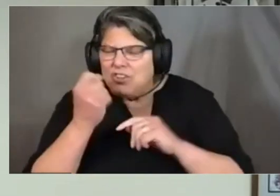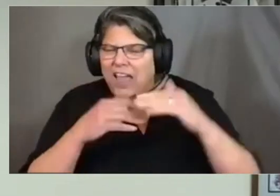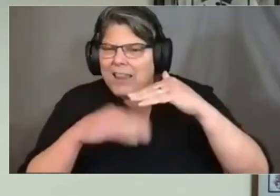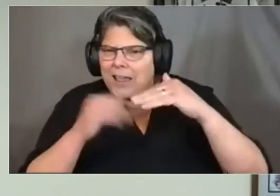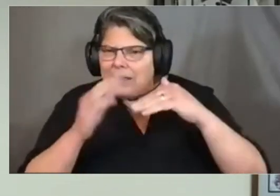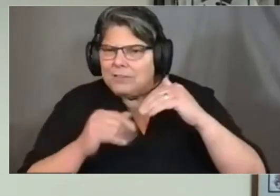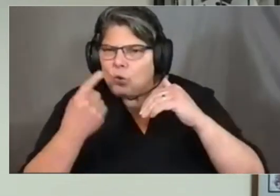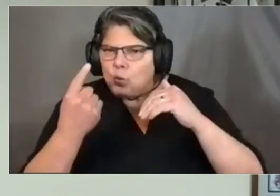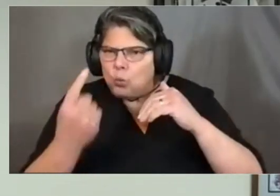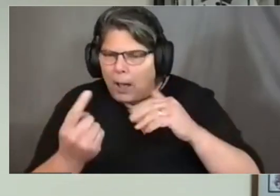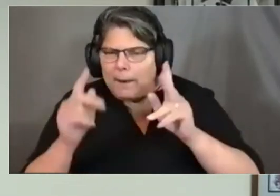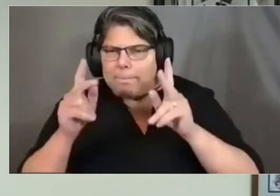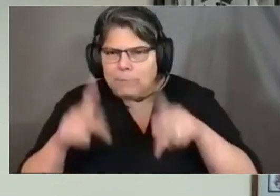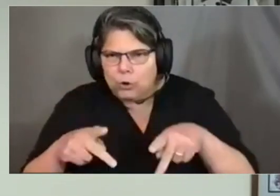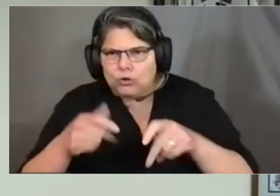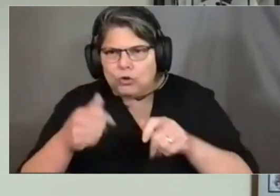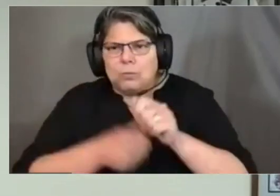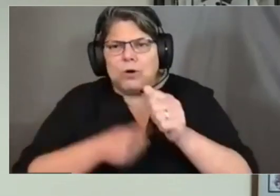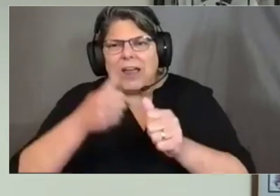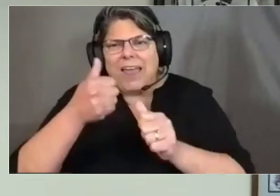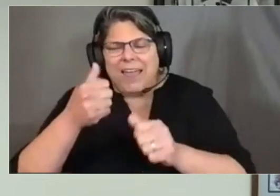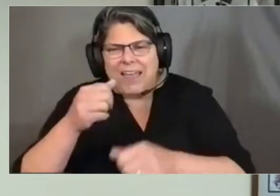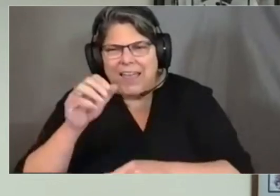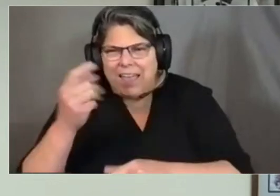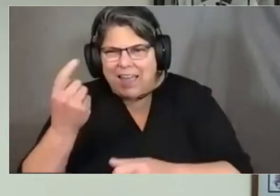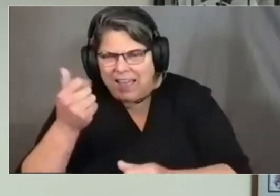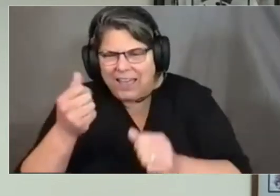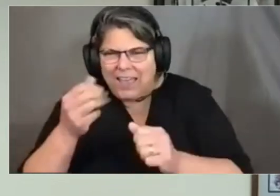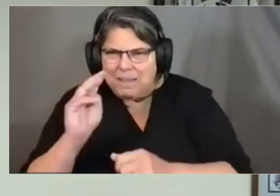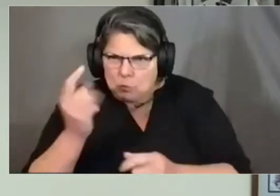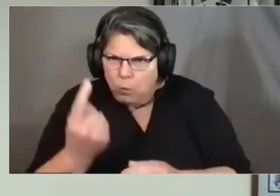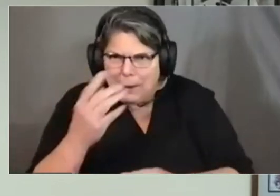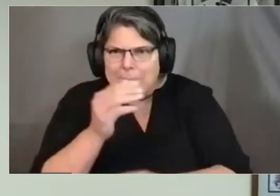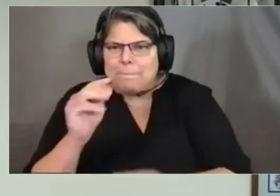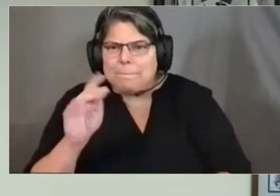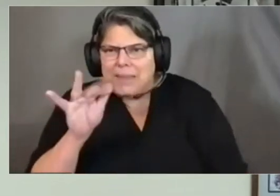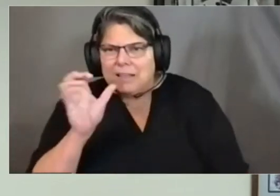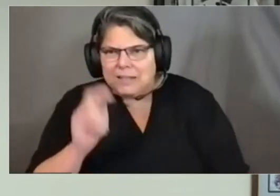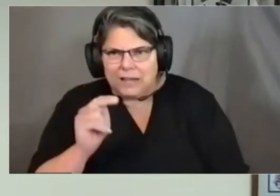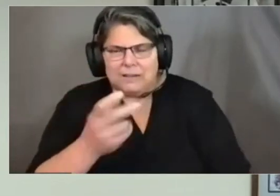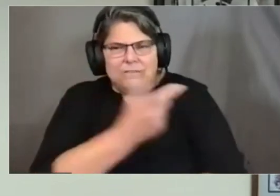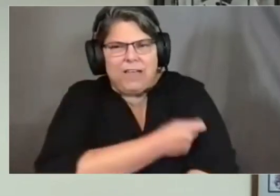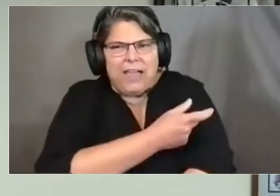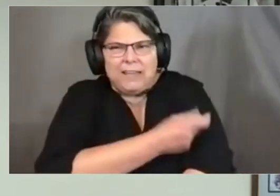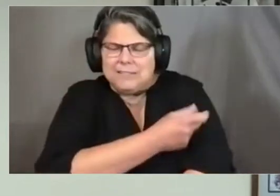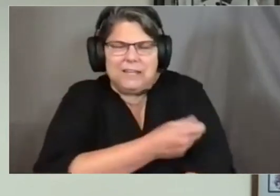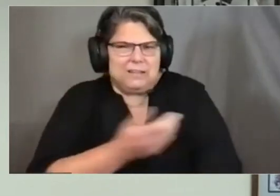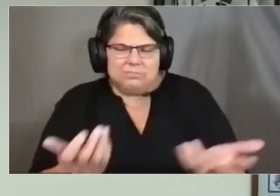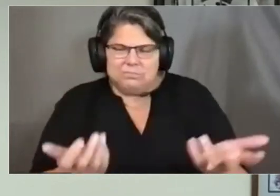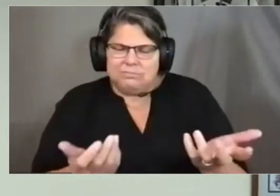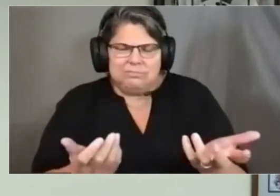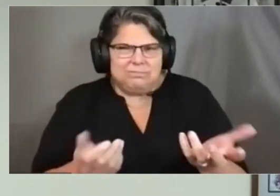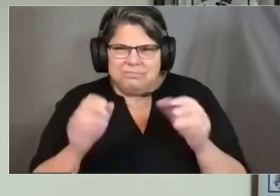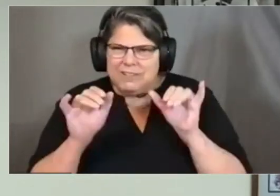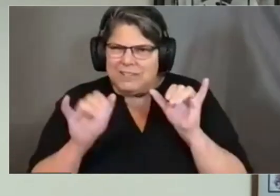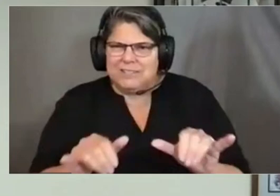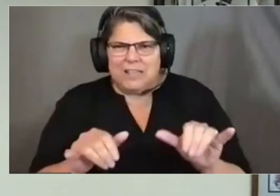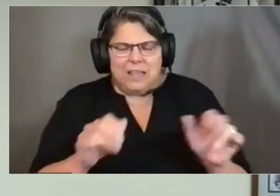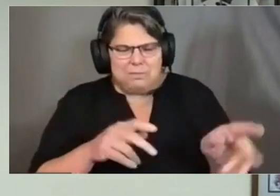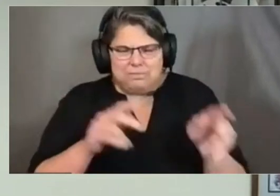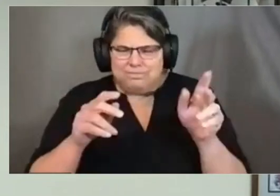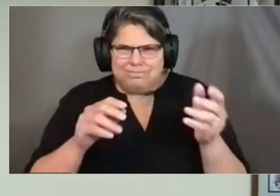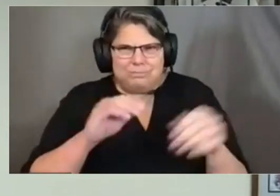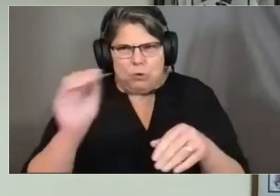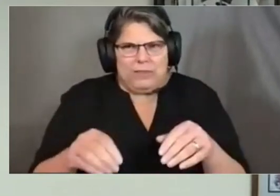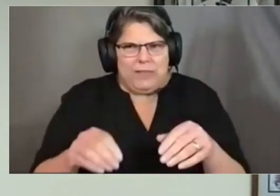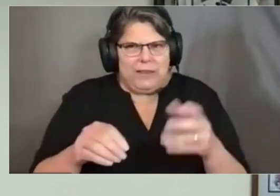vaccines. We have had none in Mendocino County. This is a similar pattern seen in Europe with the AstraZeneca